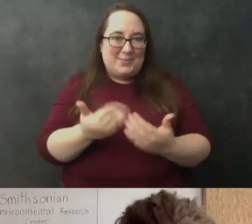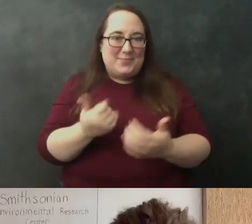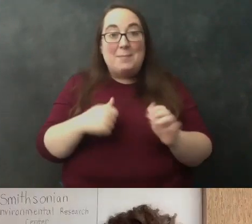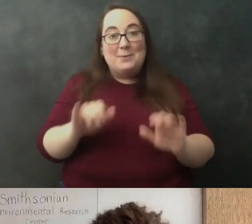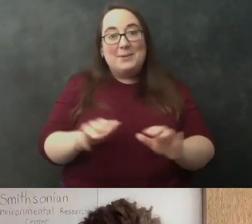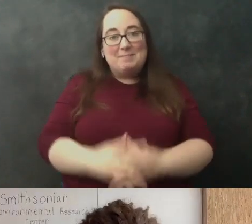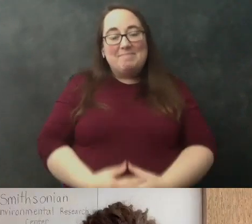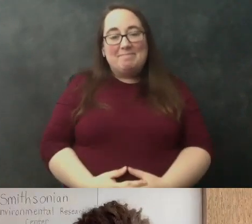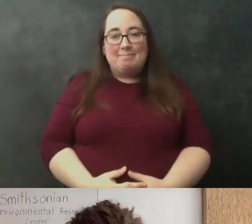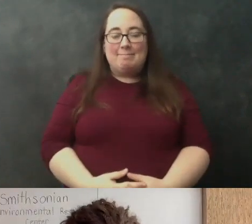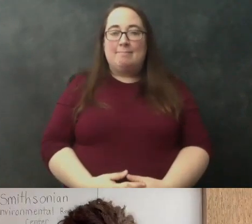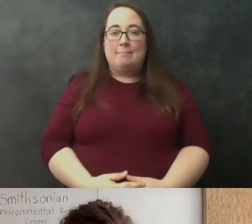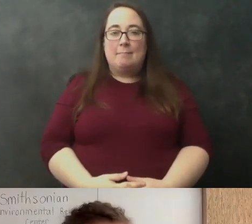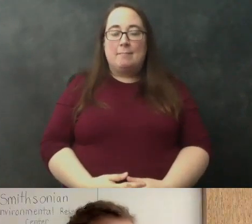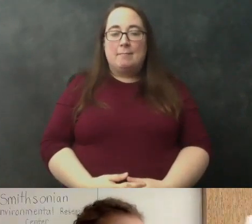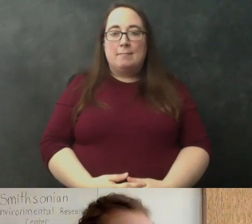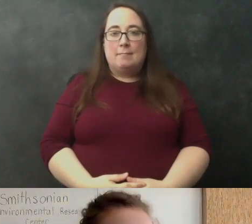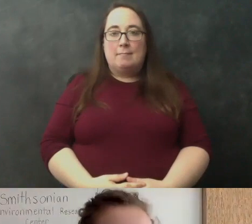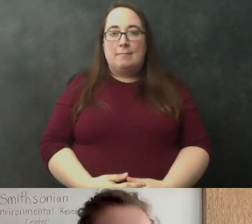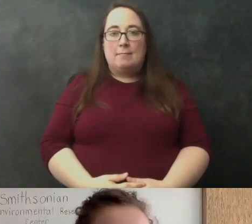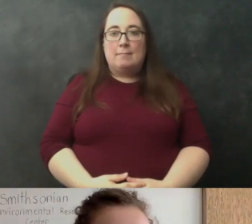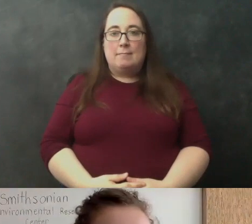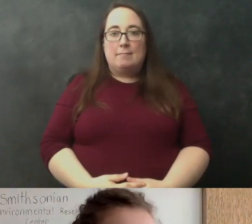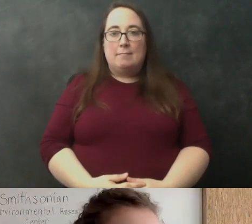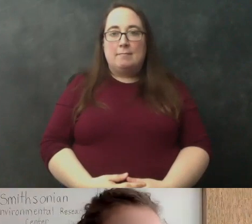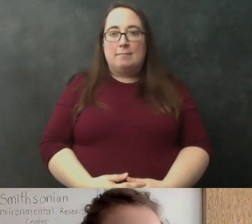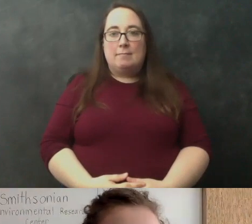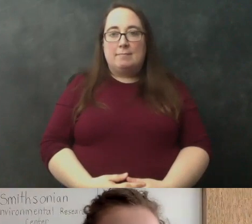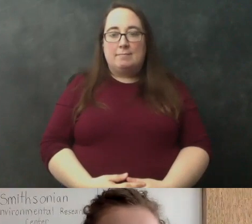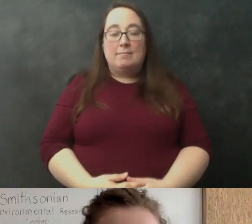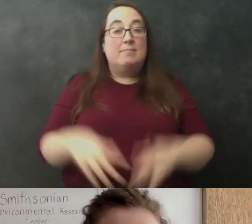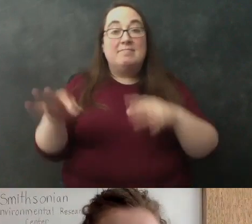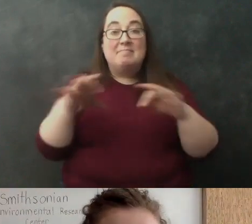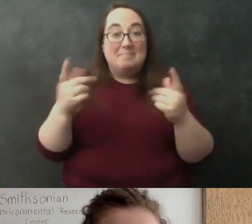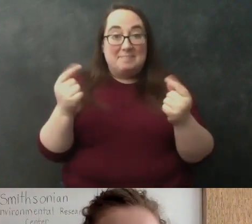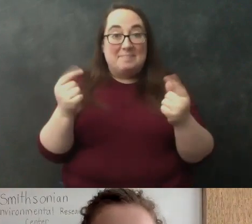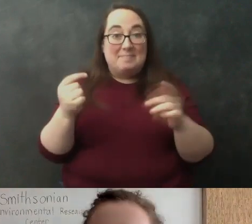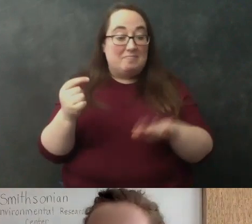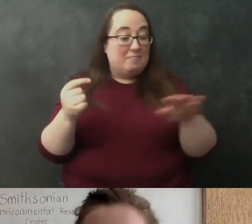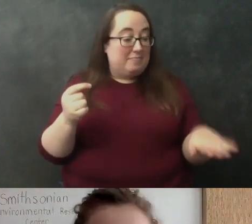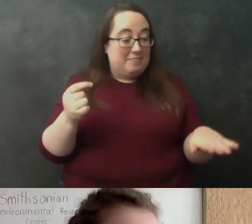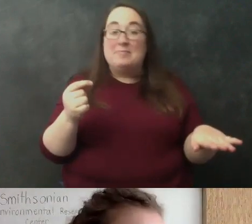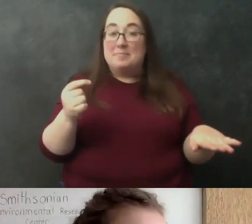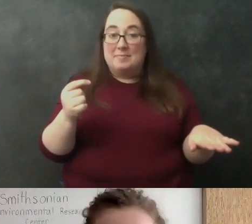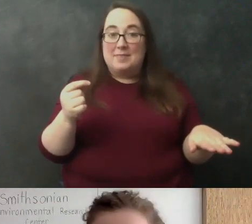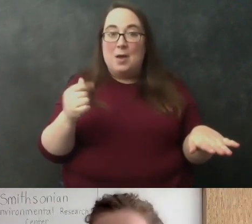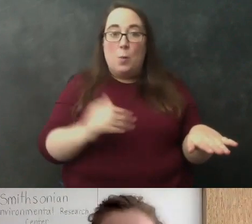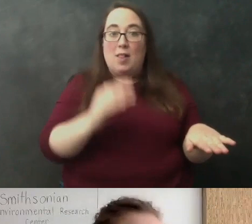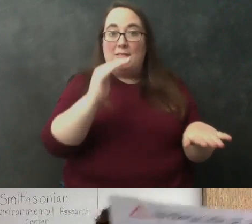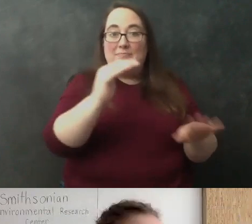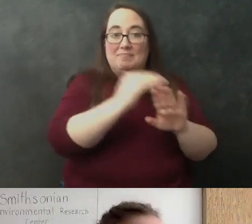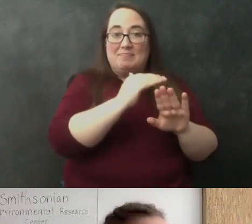all right so again we've got our instructions it's really important to have those next to you we're going to be walking through them